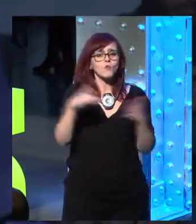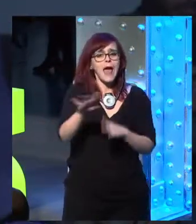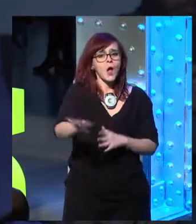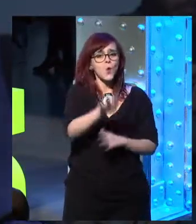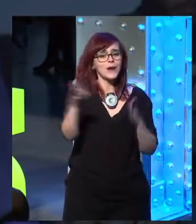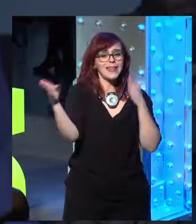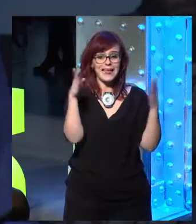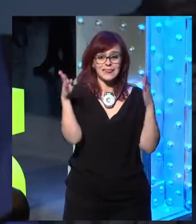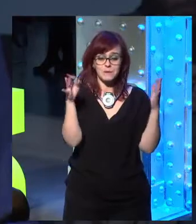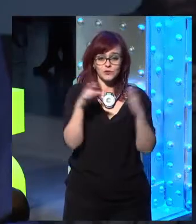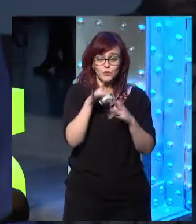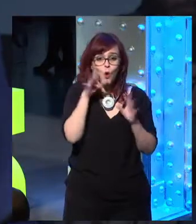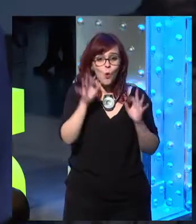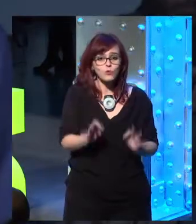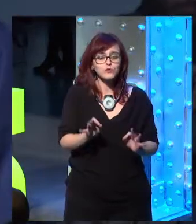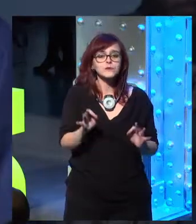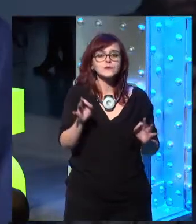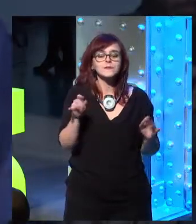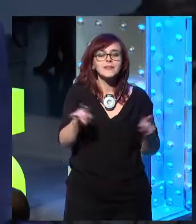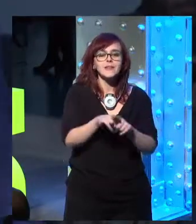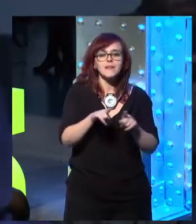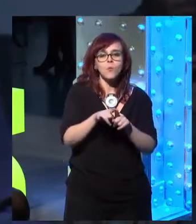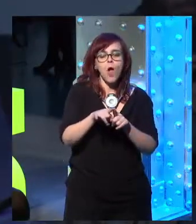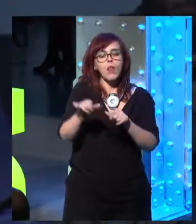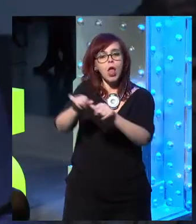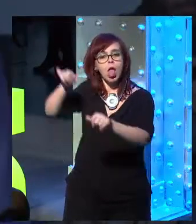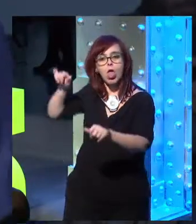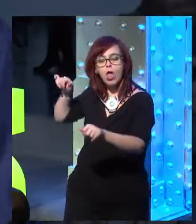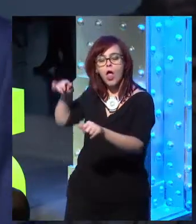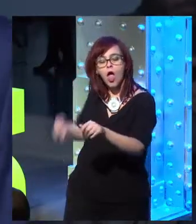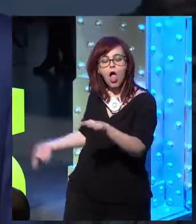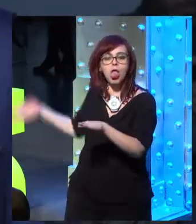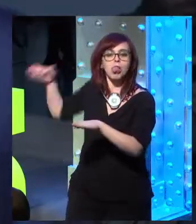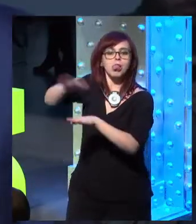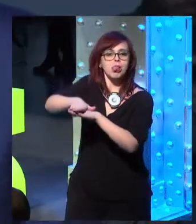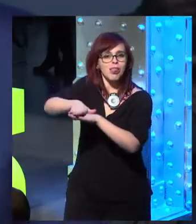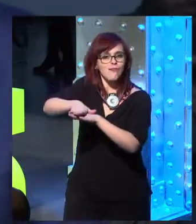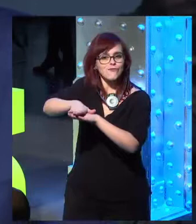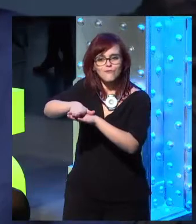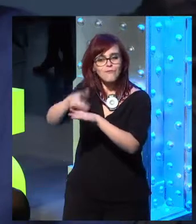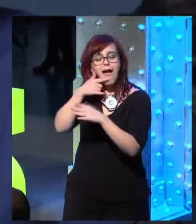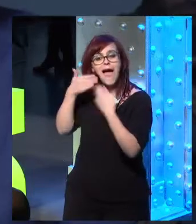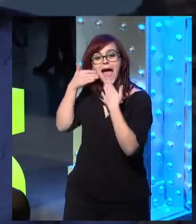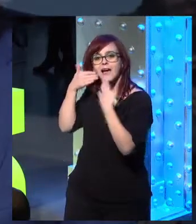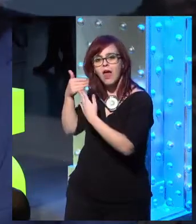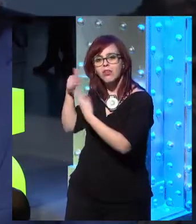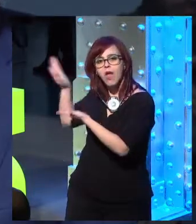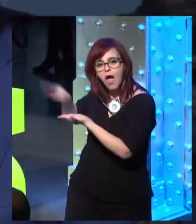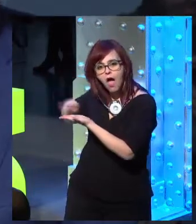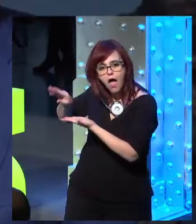we open a fourth stage, but we are not starting from scratch. We